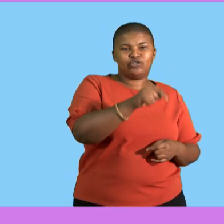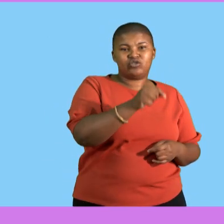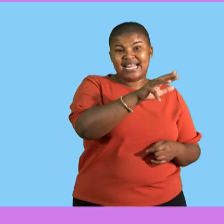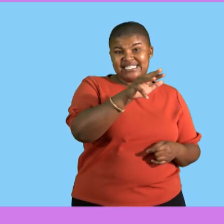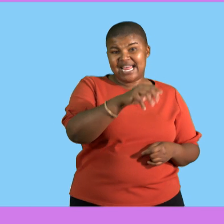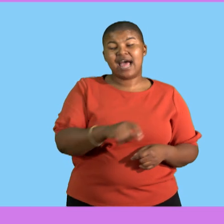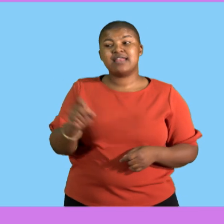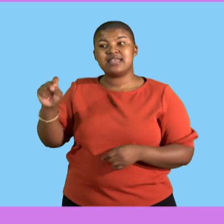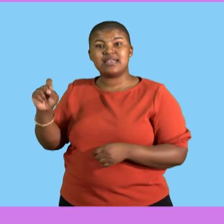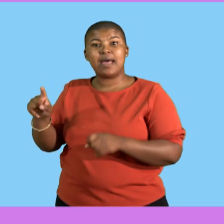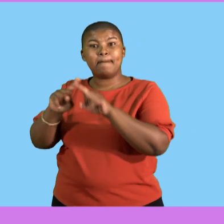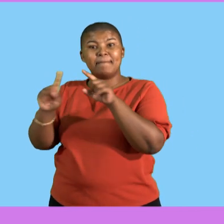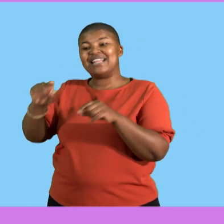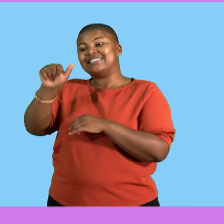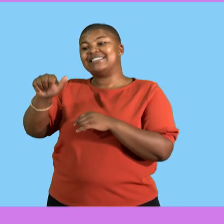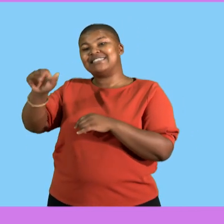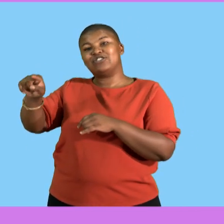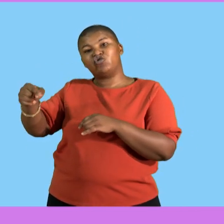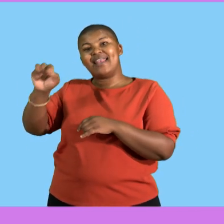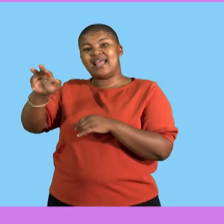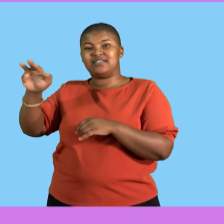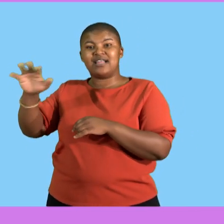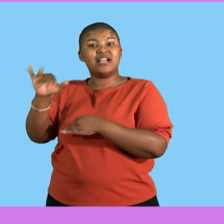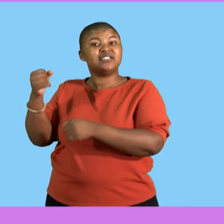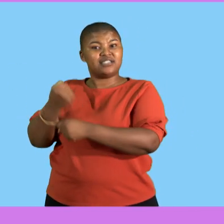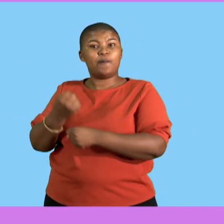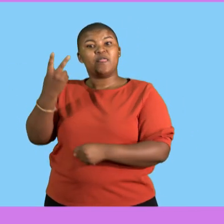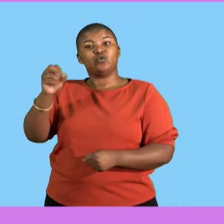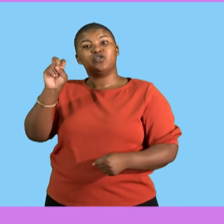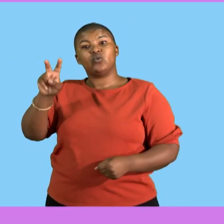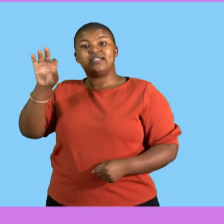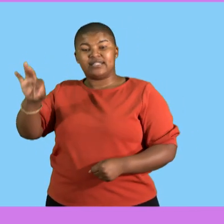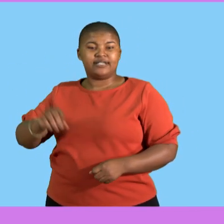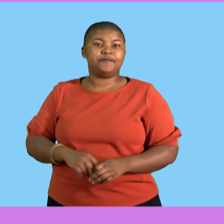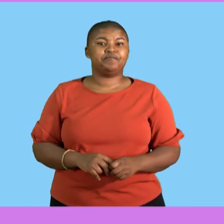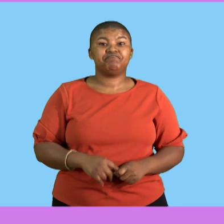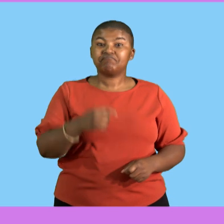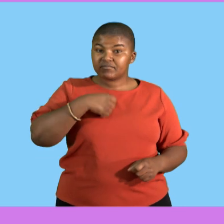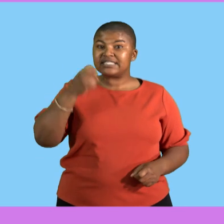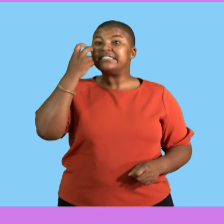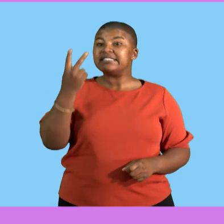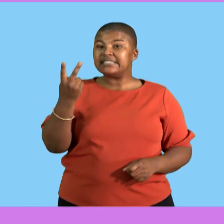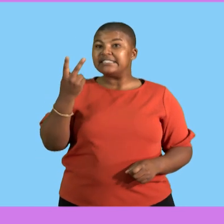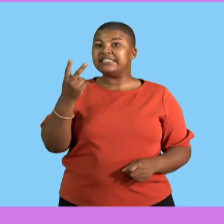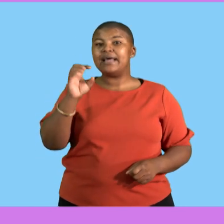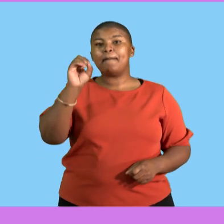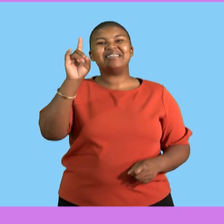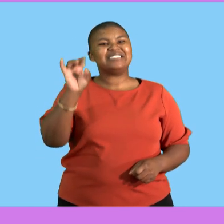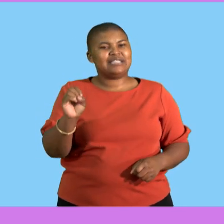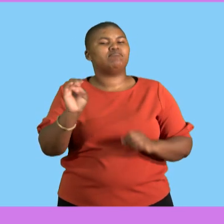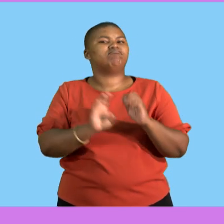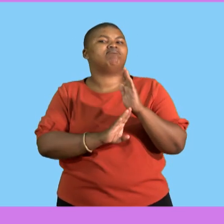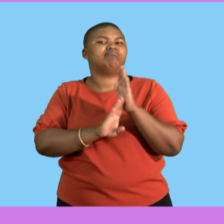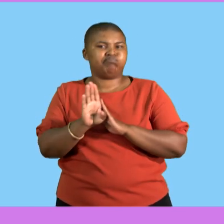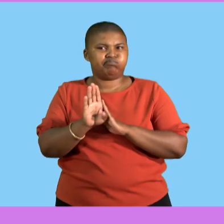.99 in 2023. Now, the moment we see percentage increase, you need to